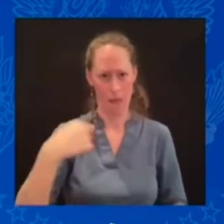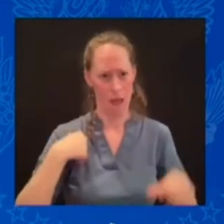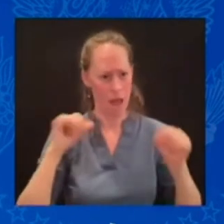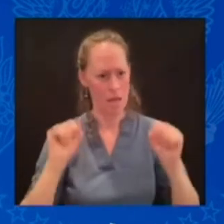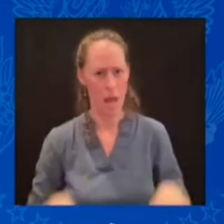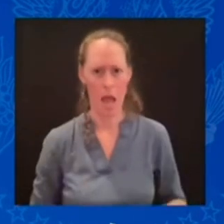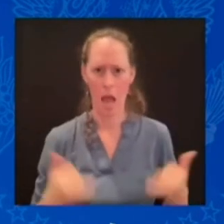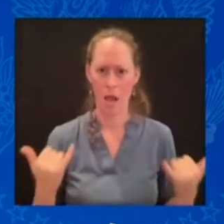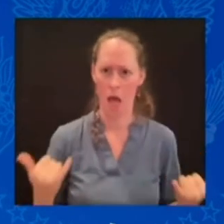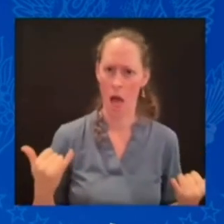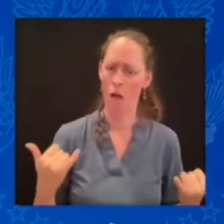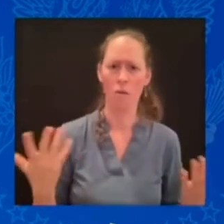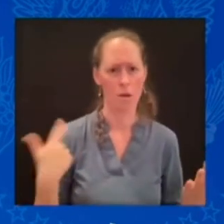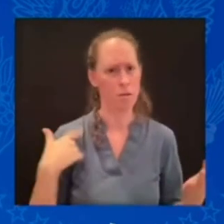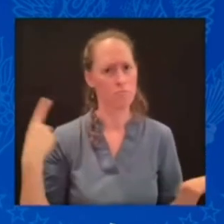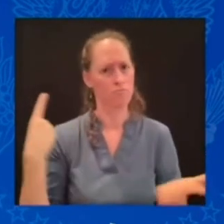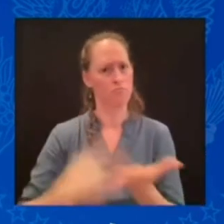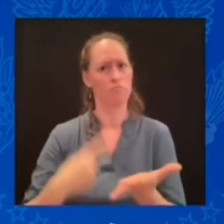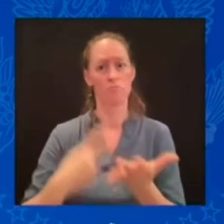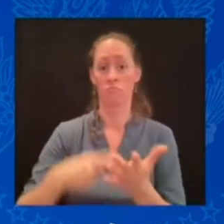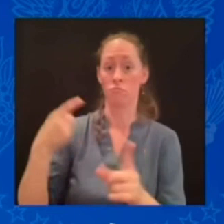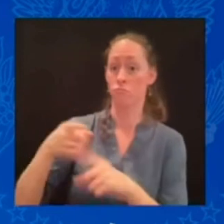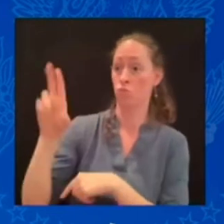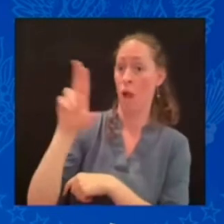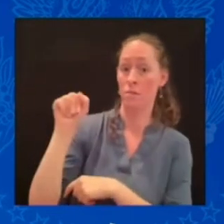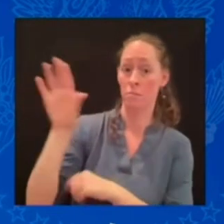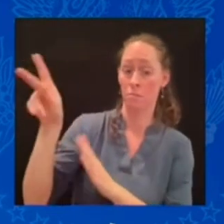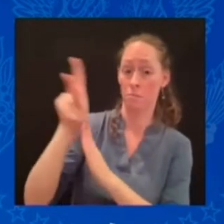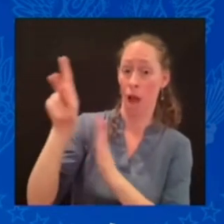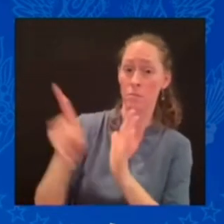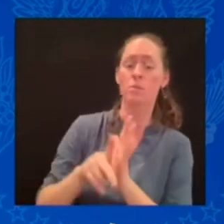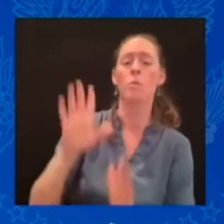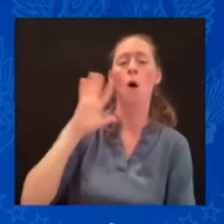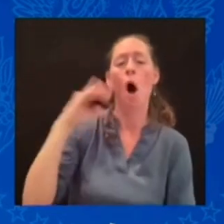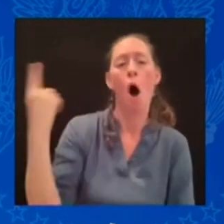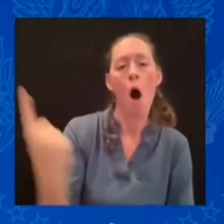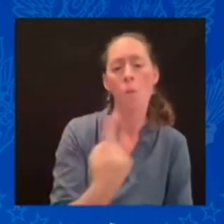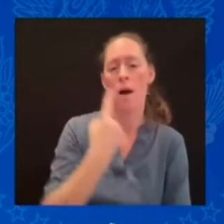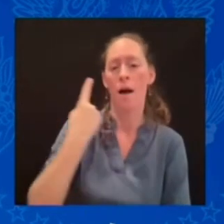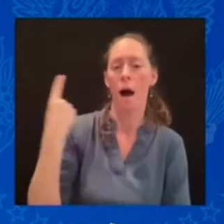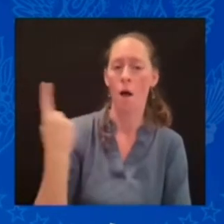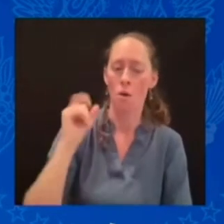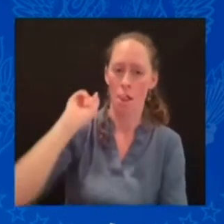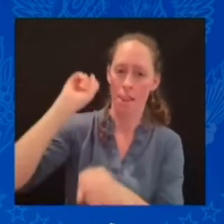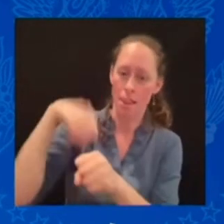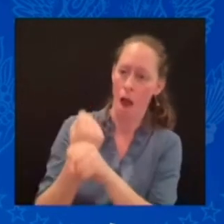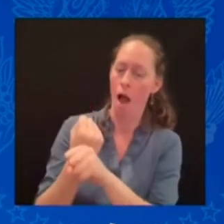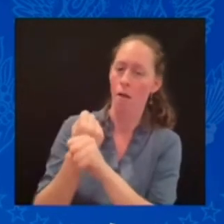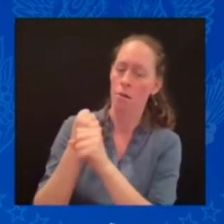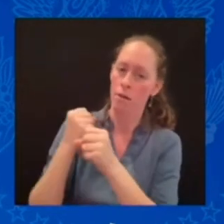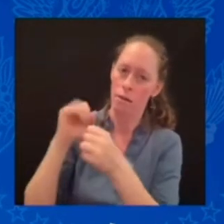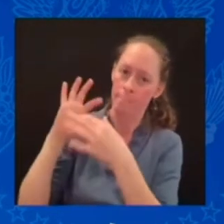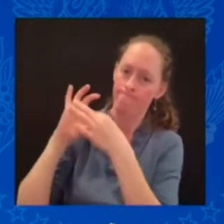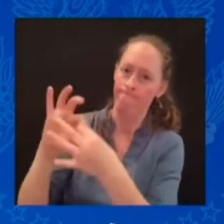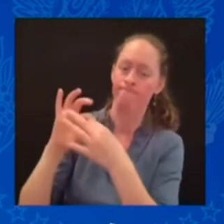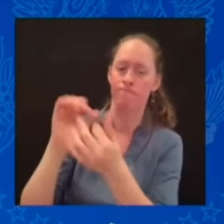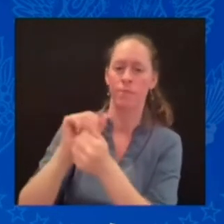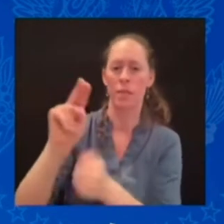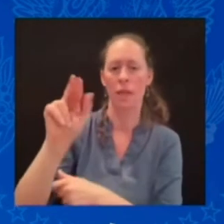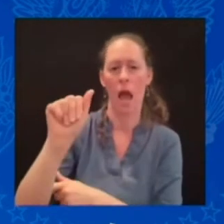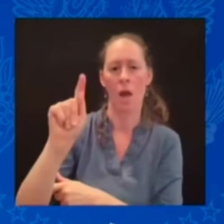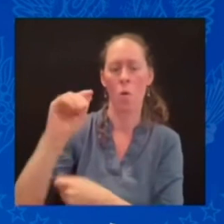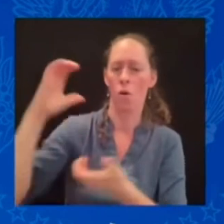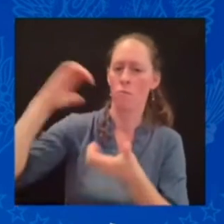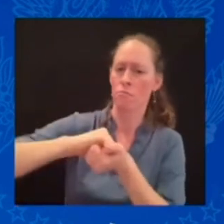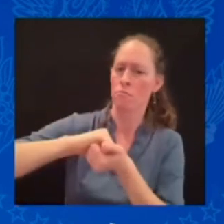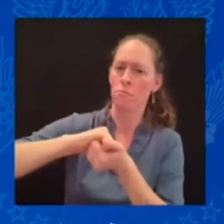to NATO, connected to NATO beginning, middle and then. We're a transatlantic partnership. That's what I've said. It seems